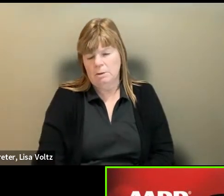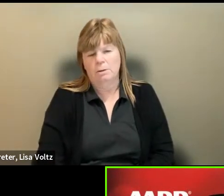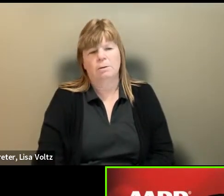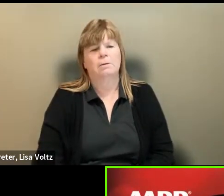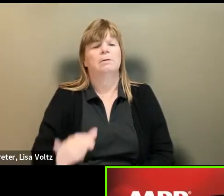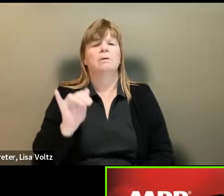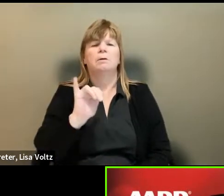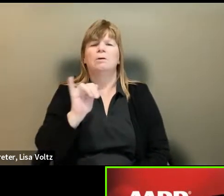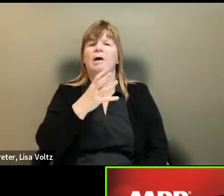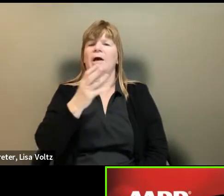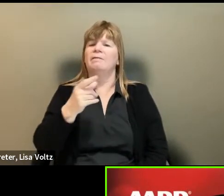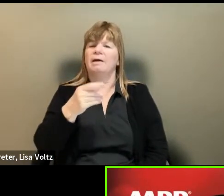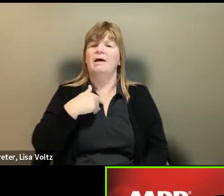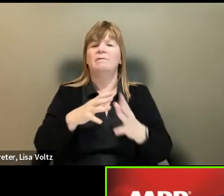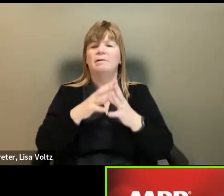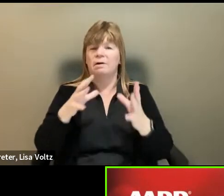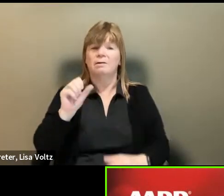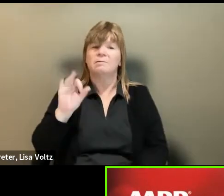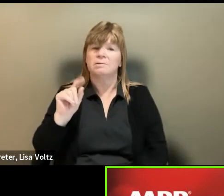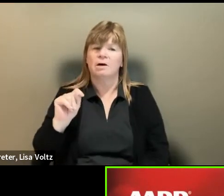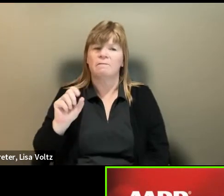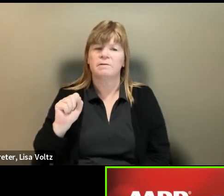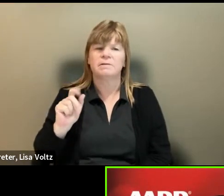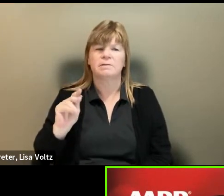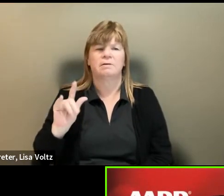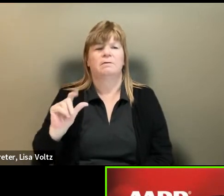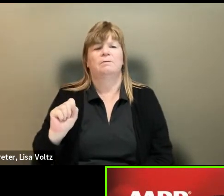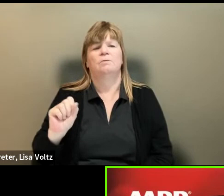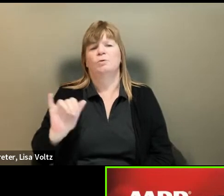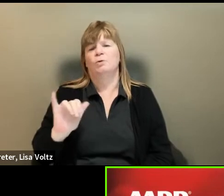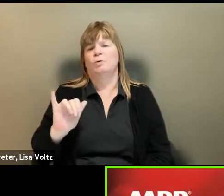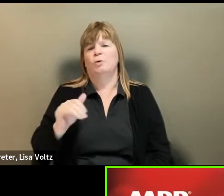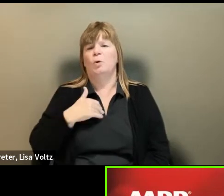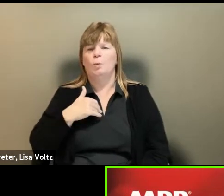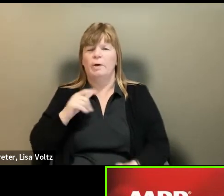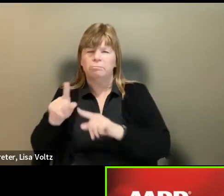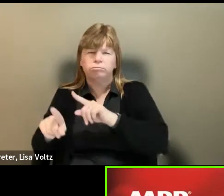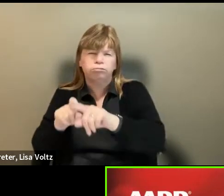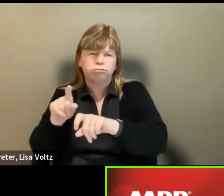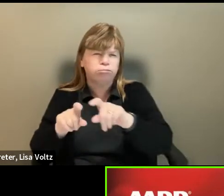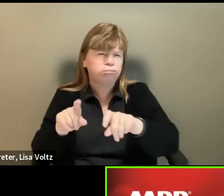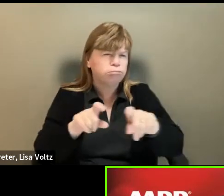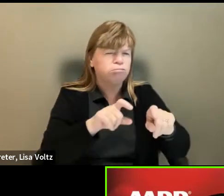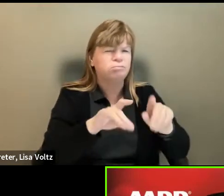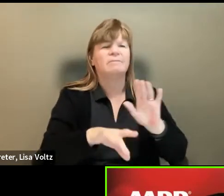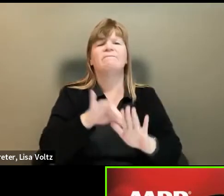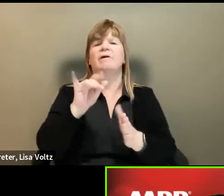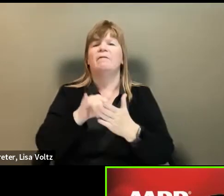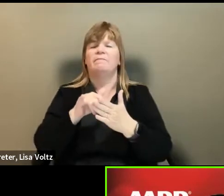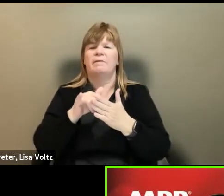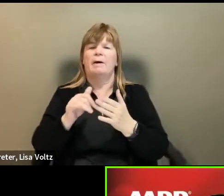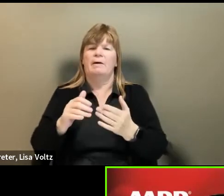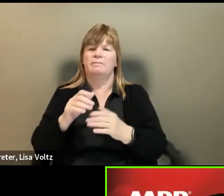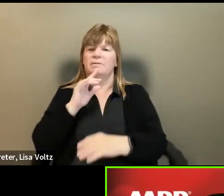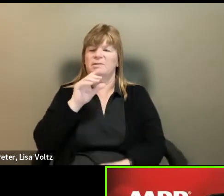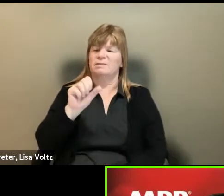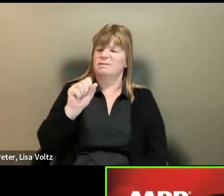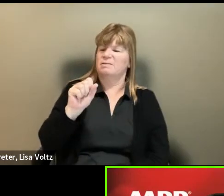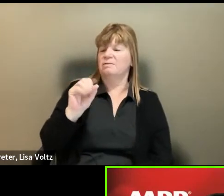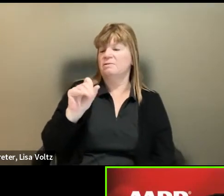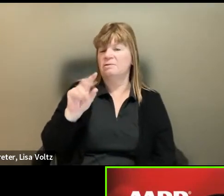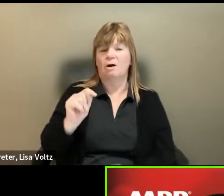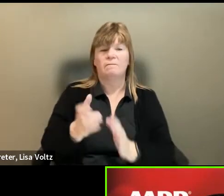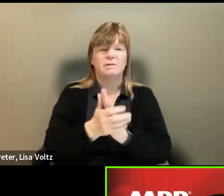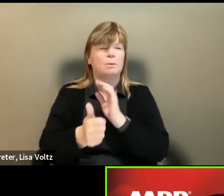again, with this refrain, they have a lot of soft skills. We surveyed employers on this point and found that among the soft skills most important to